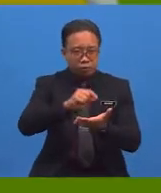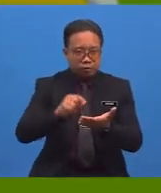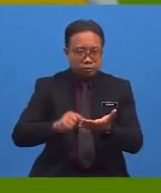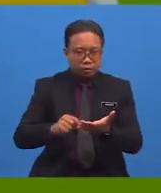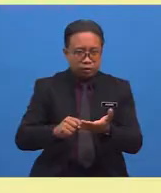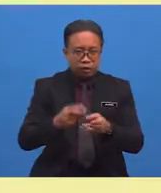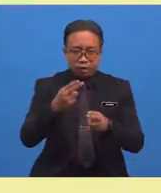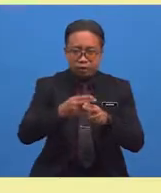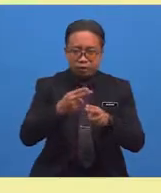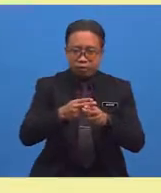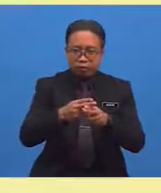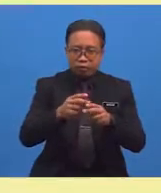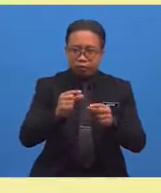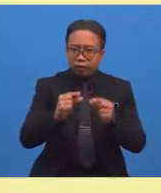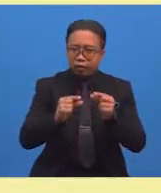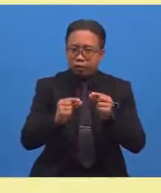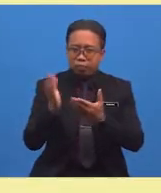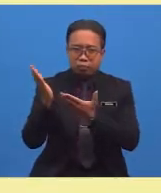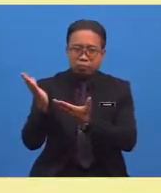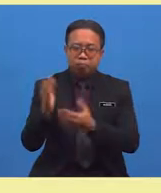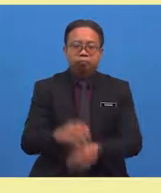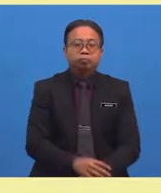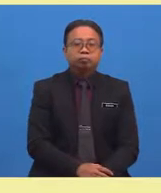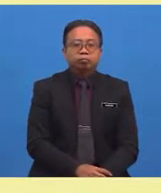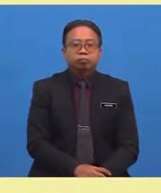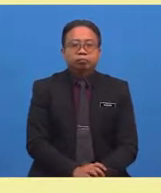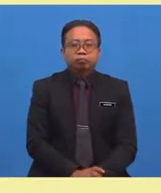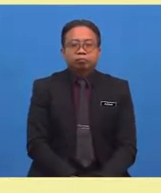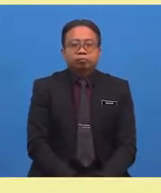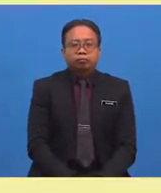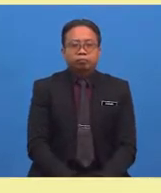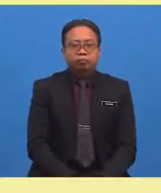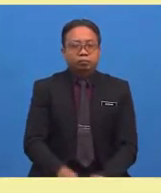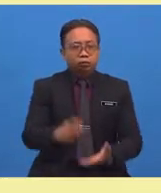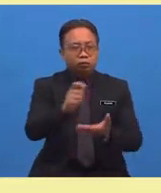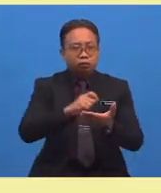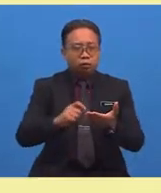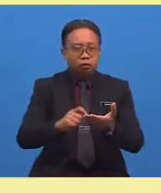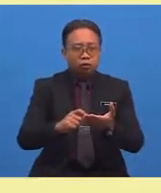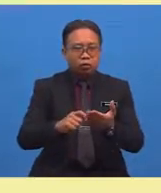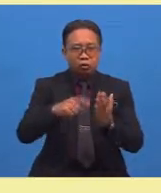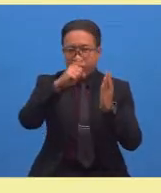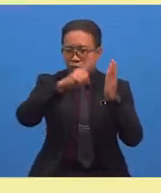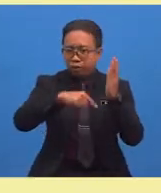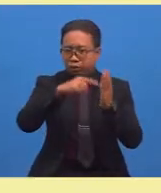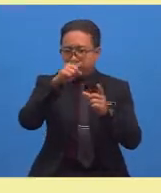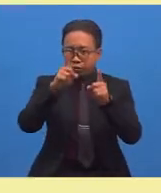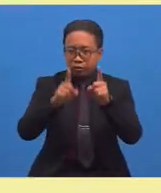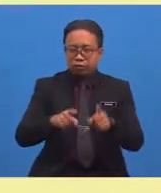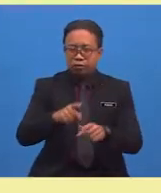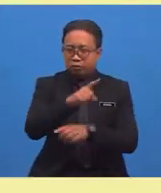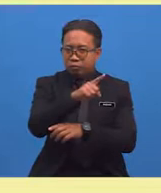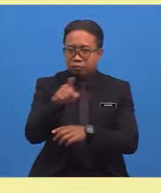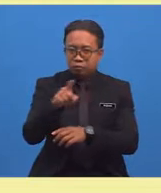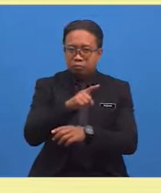pencil? The name of this game is Tic-Tac-Toe. Draw the grits of Tic-Tac-Toe